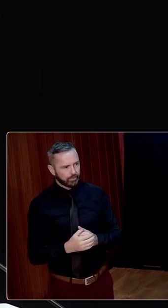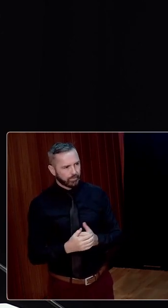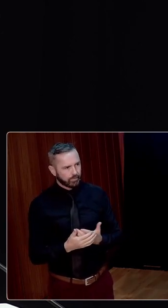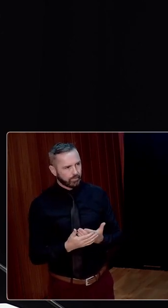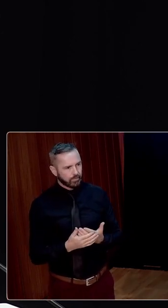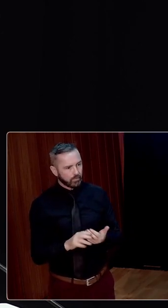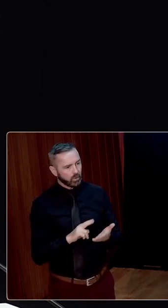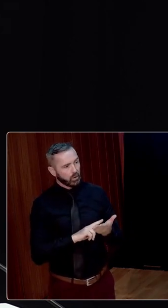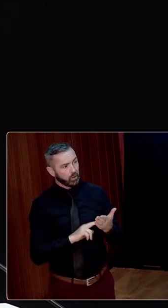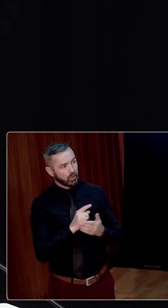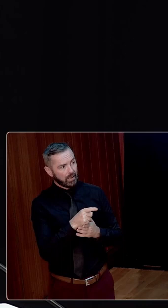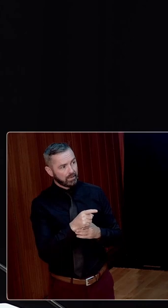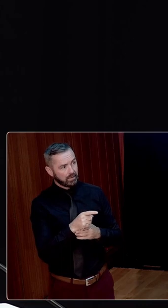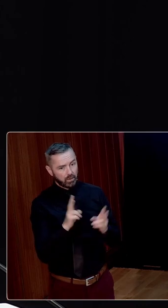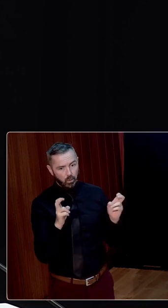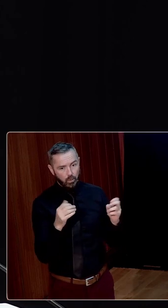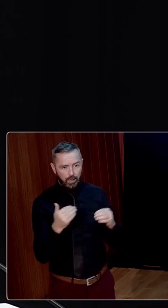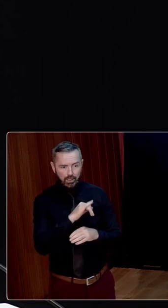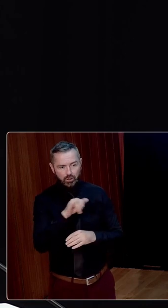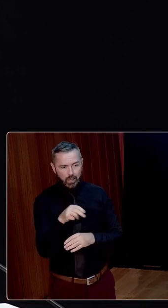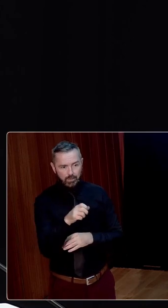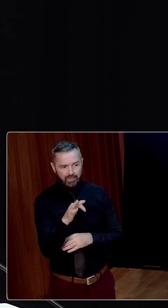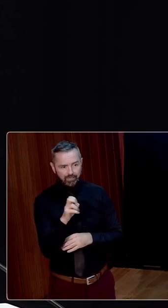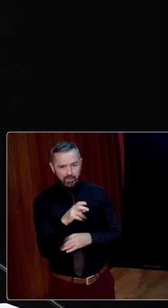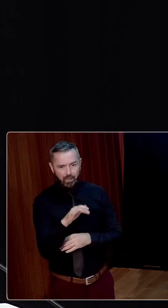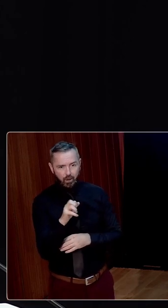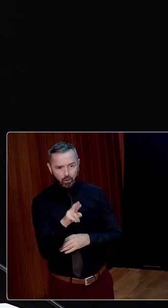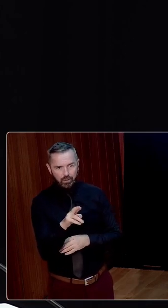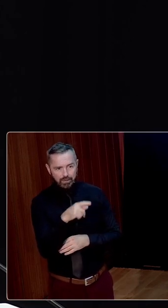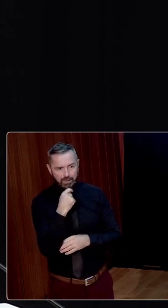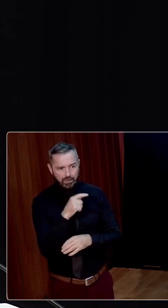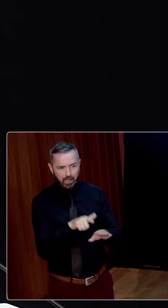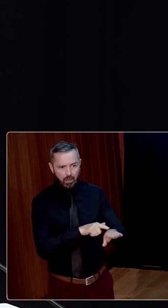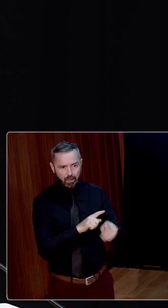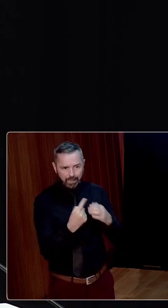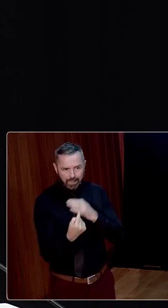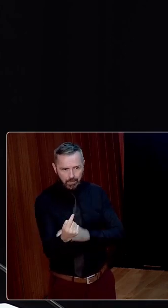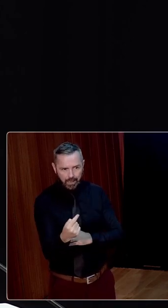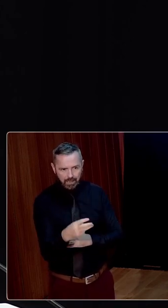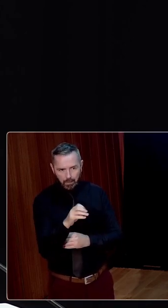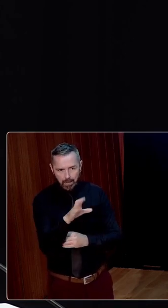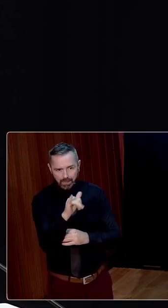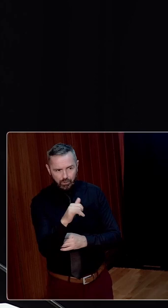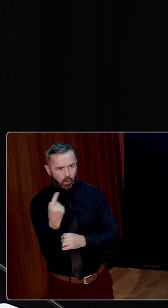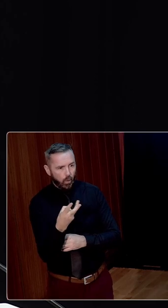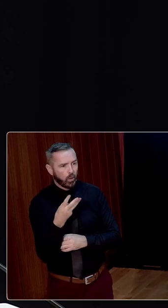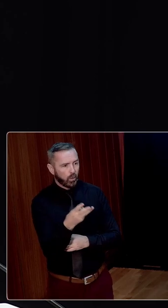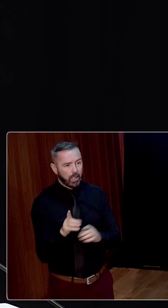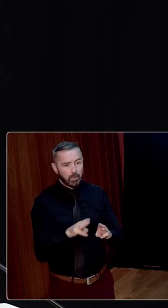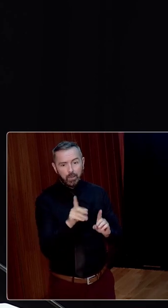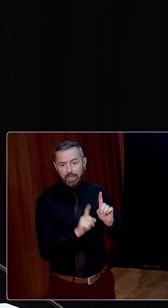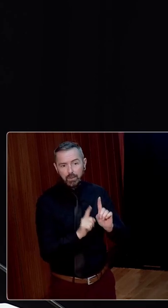the doctrine of James Fint and Lawler, who had written that a strong and independent peasantry was the only base on which a people could be